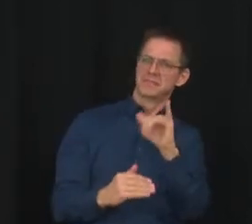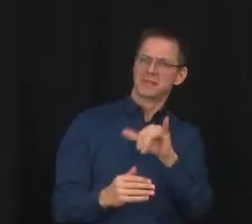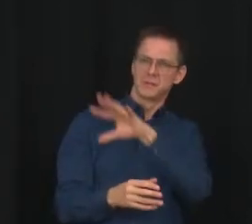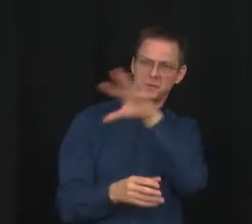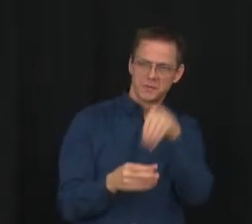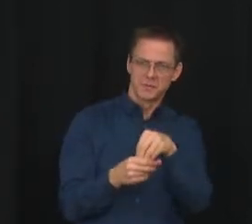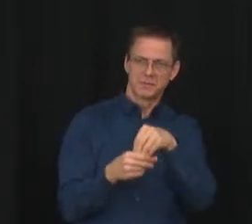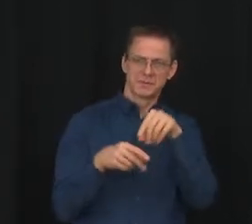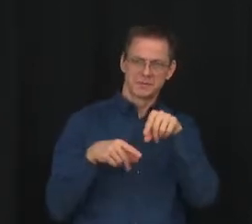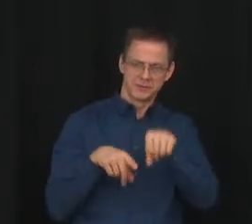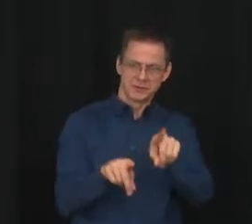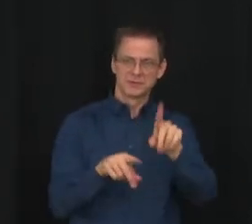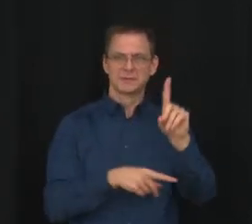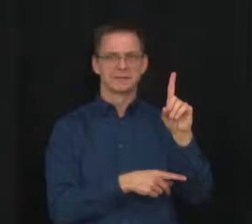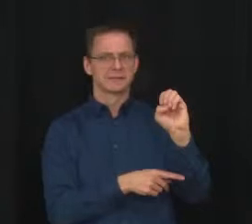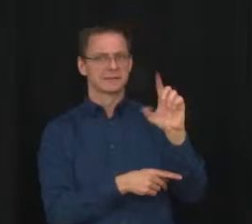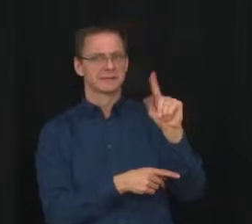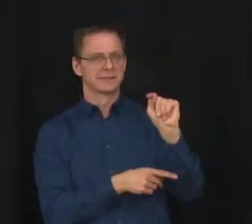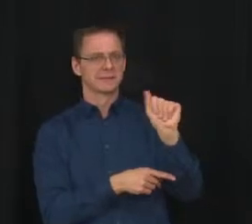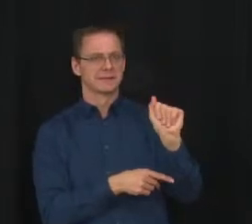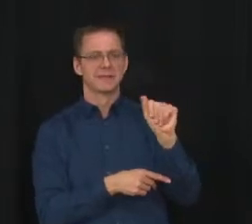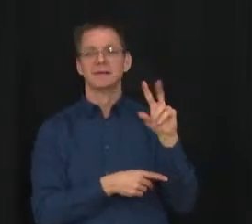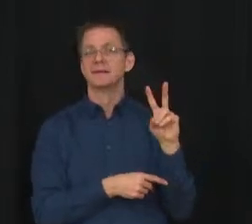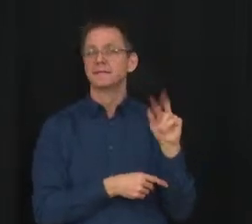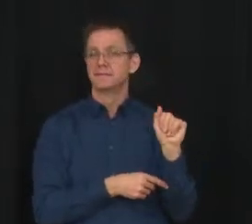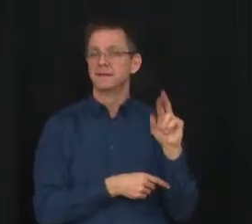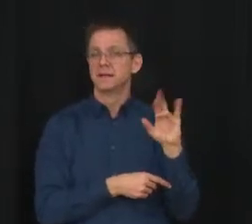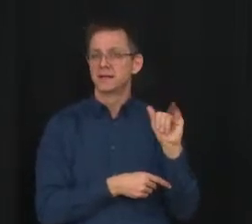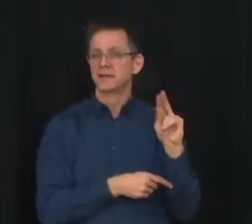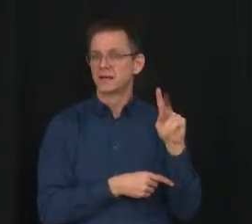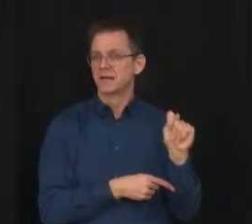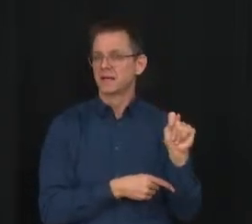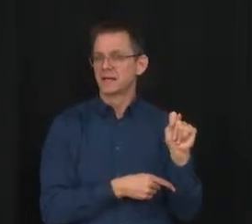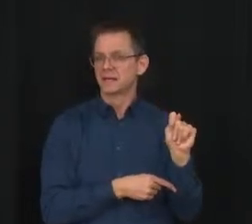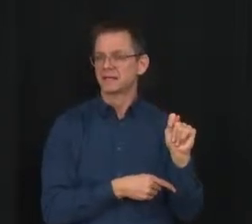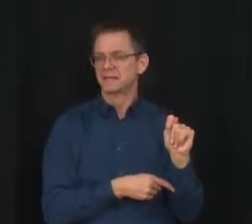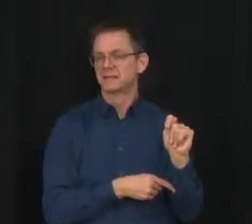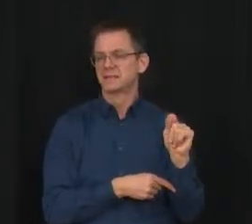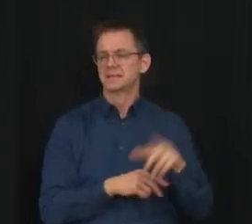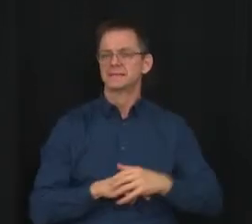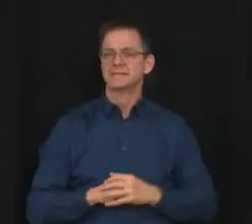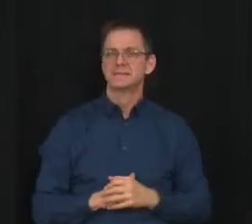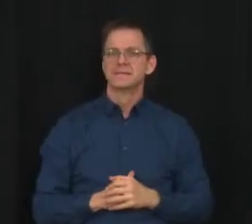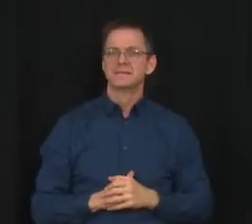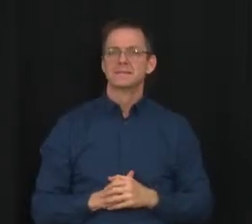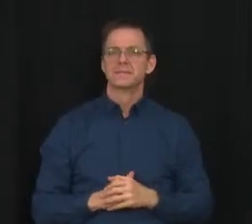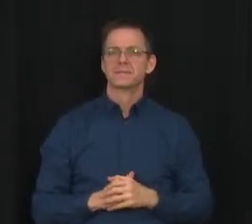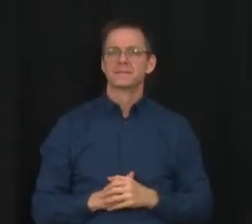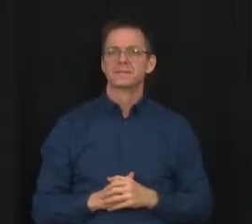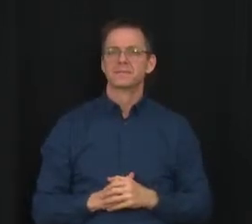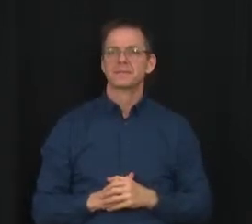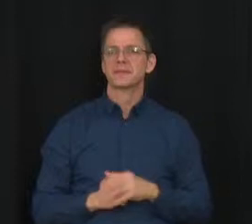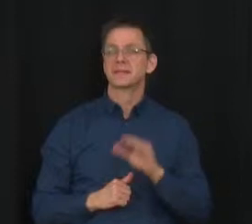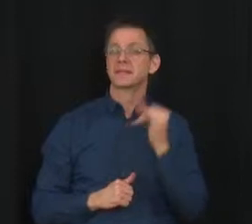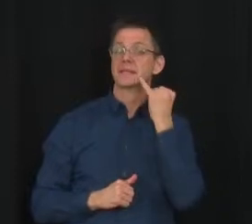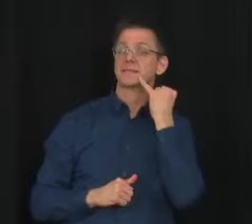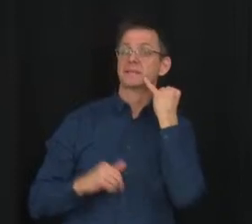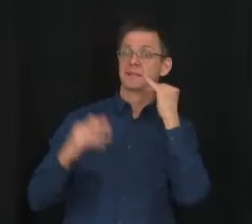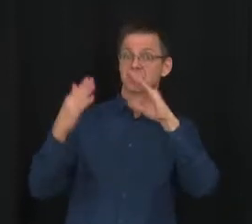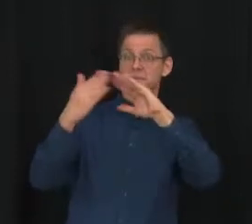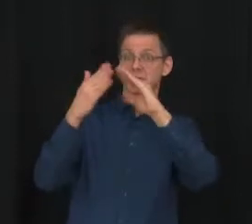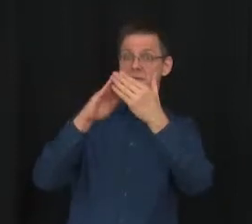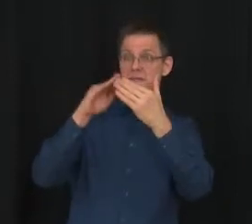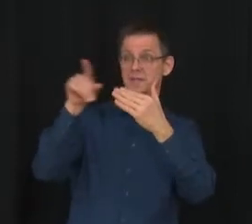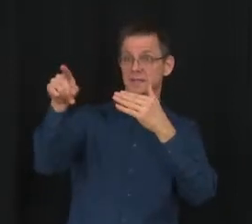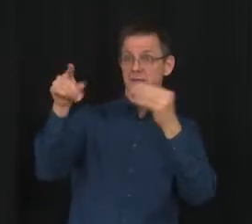throughout the pandemic that while the risk of introduction into a school is higher when there's high community risk, the actual school